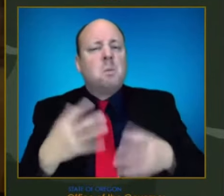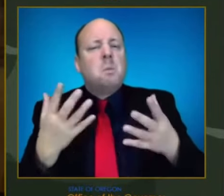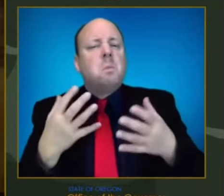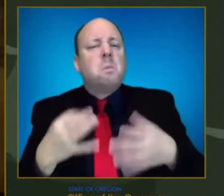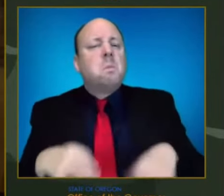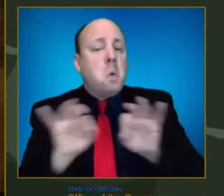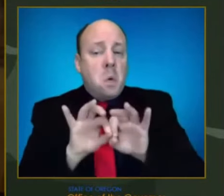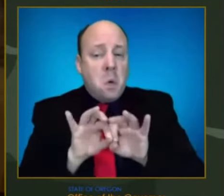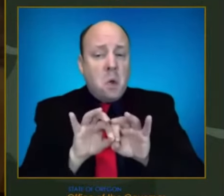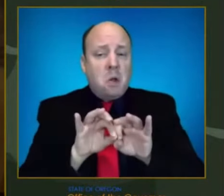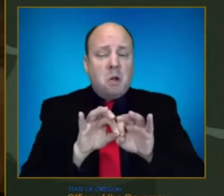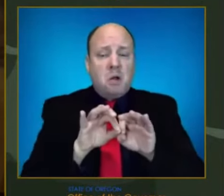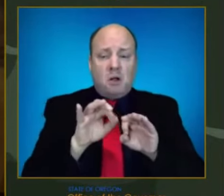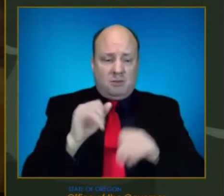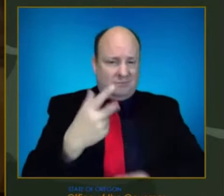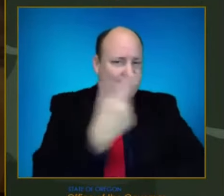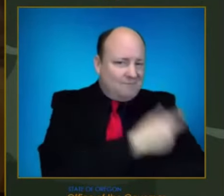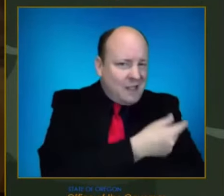actions.